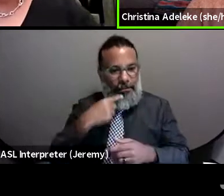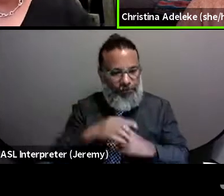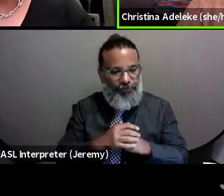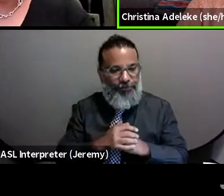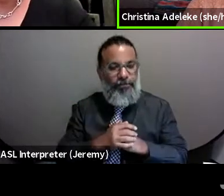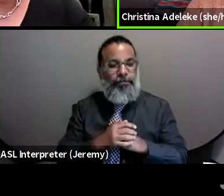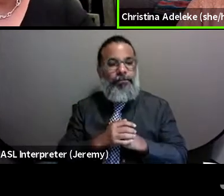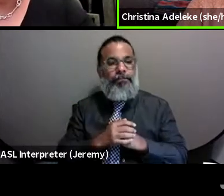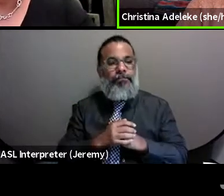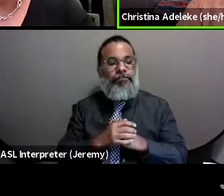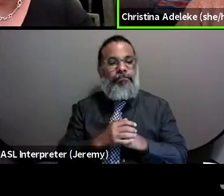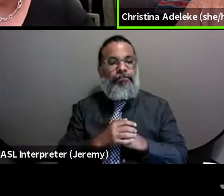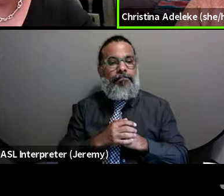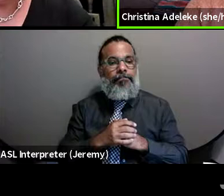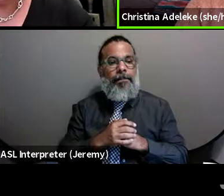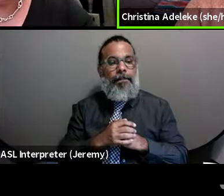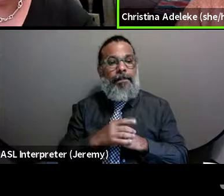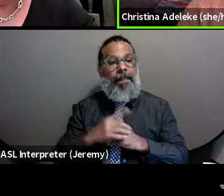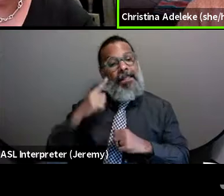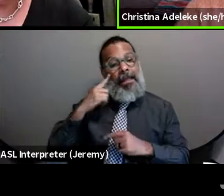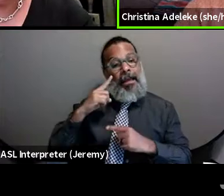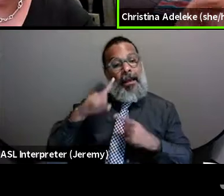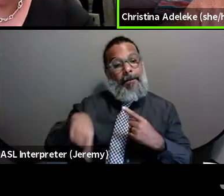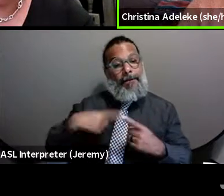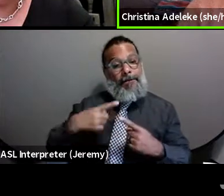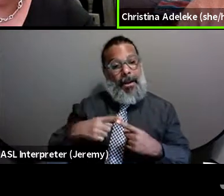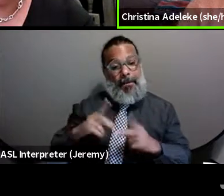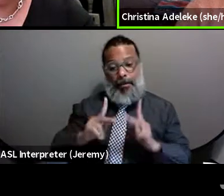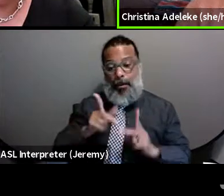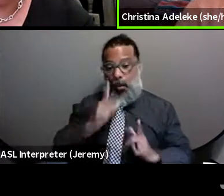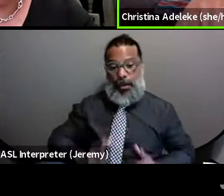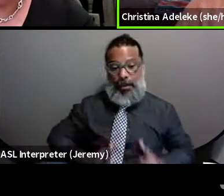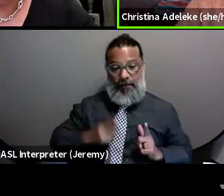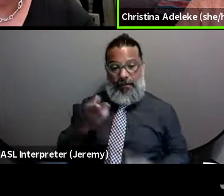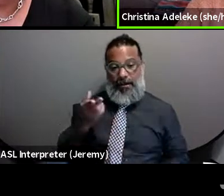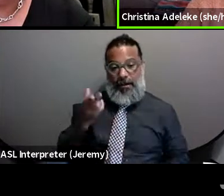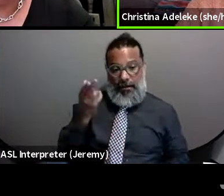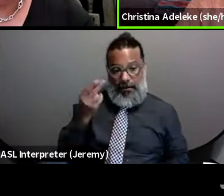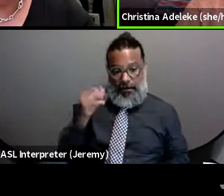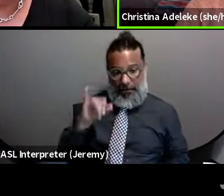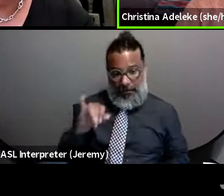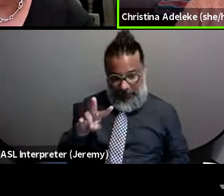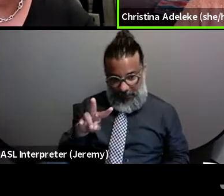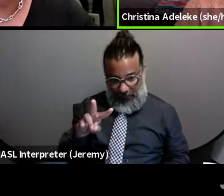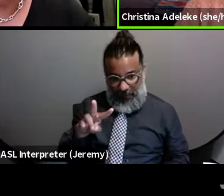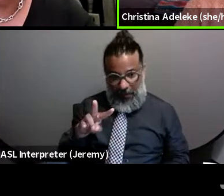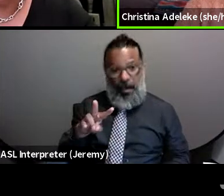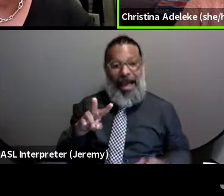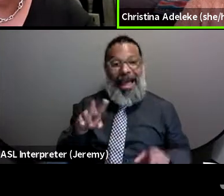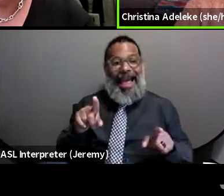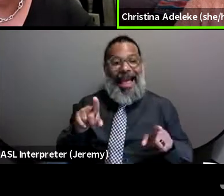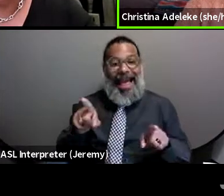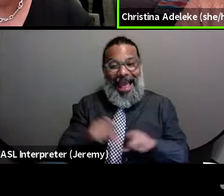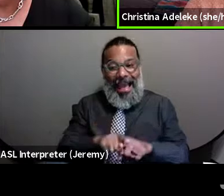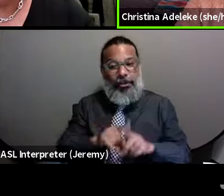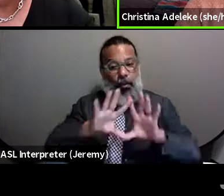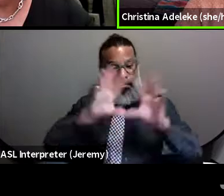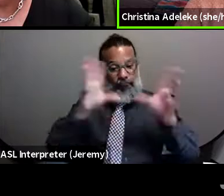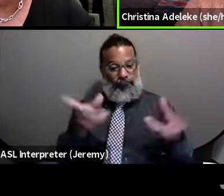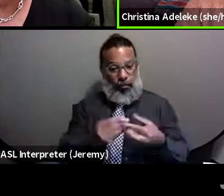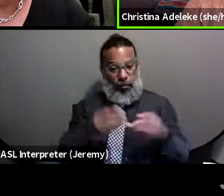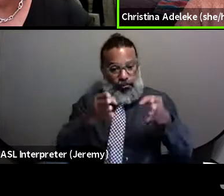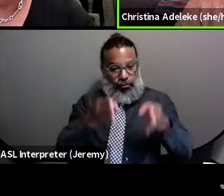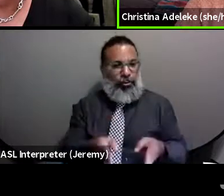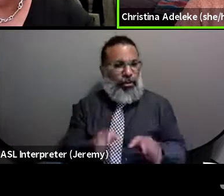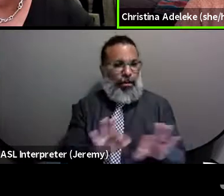thinking about people living with HIV as whole people is so important. Um, and I wish